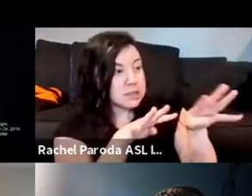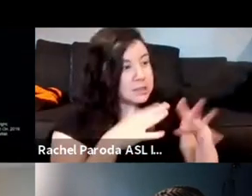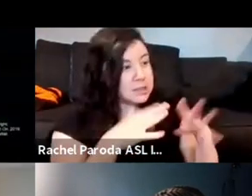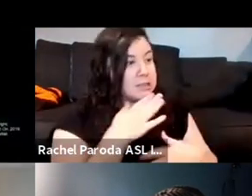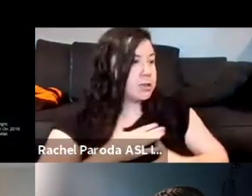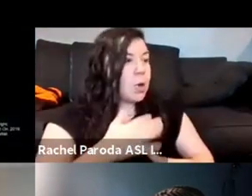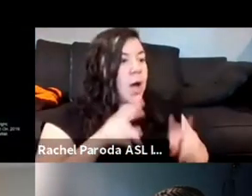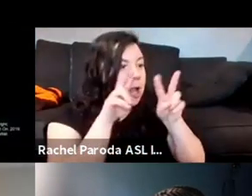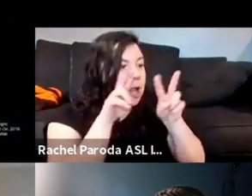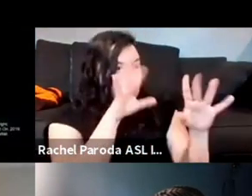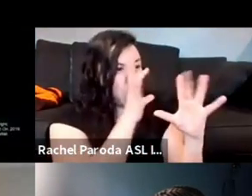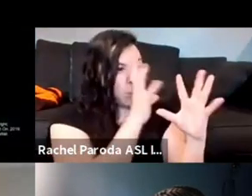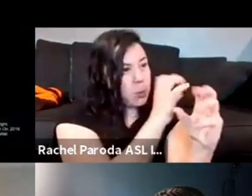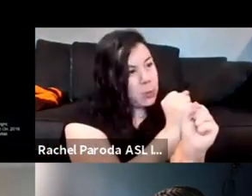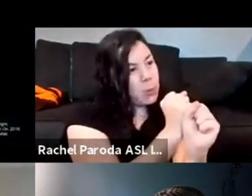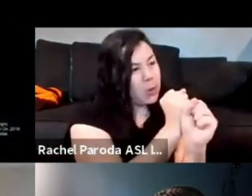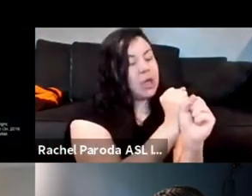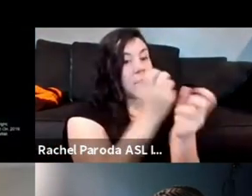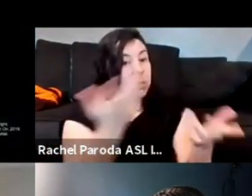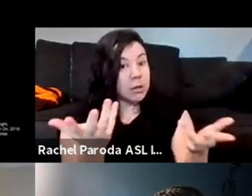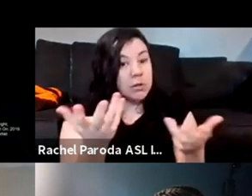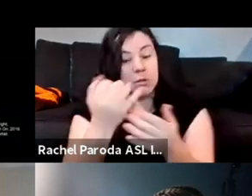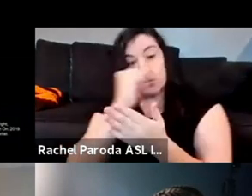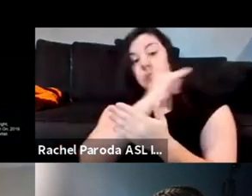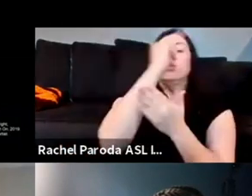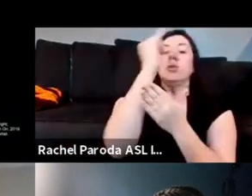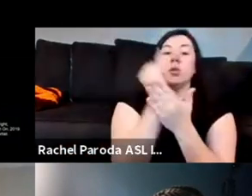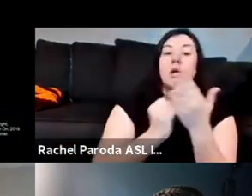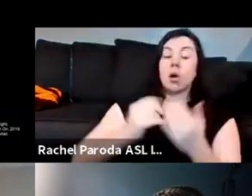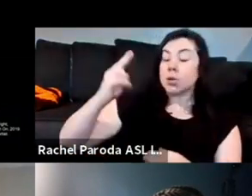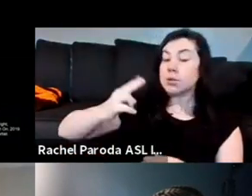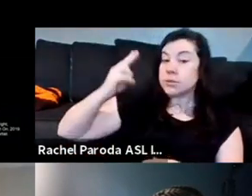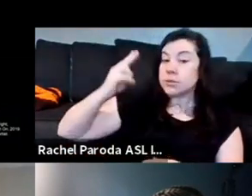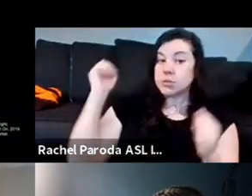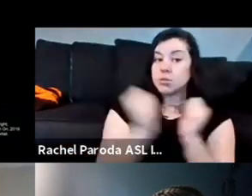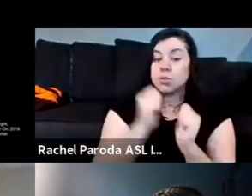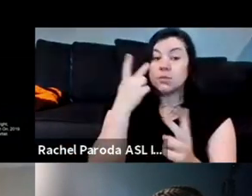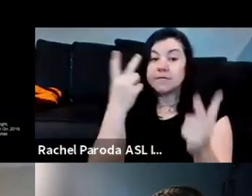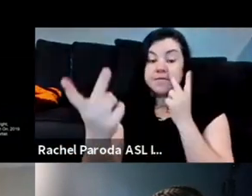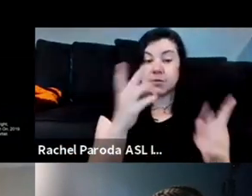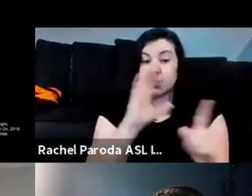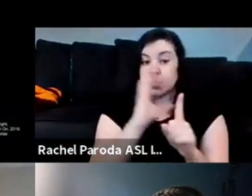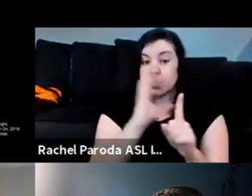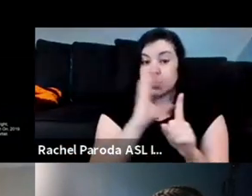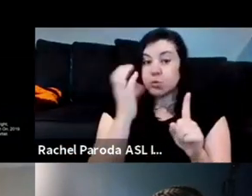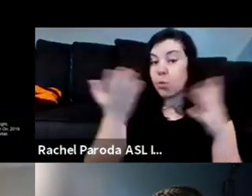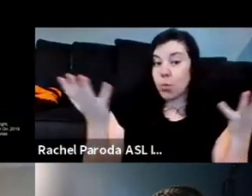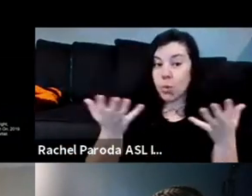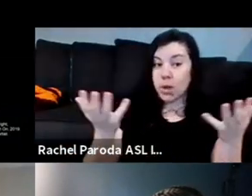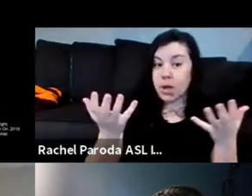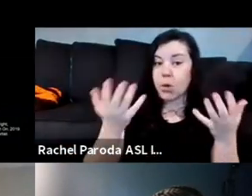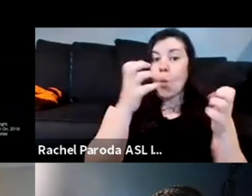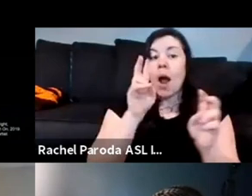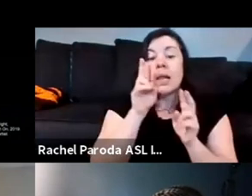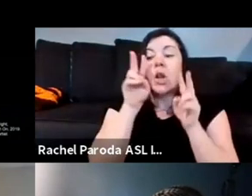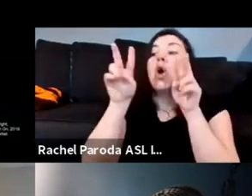that death so part of the work of art history and visual culture i think is encouraging people to look closely but not